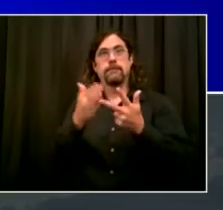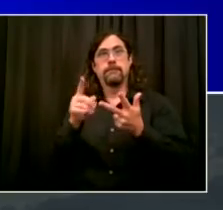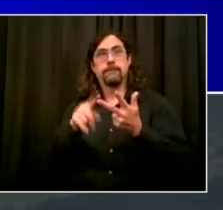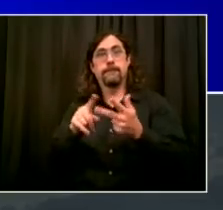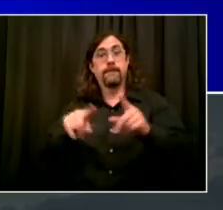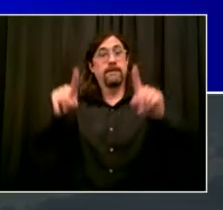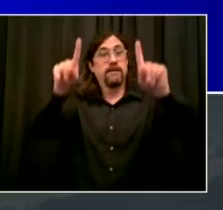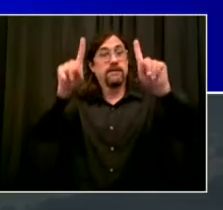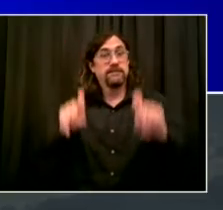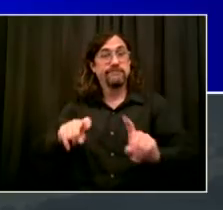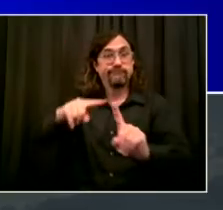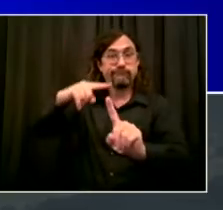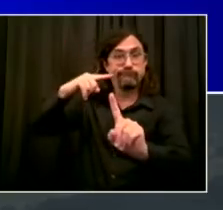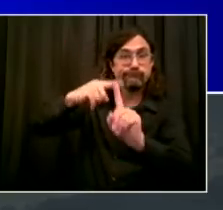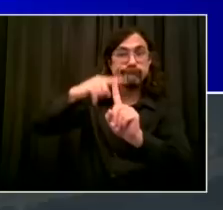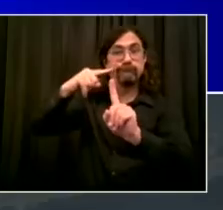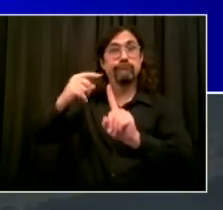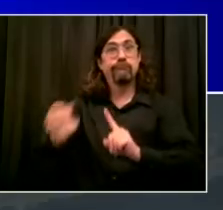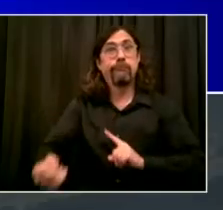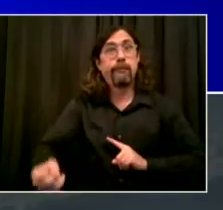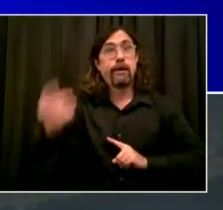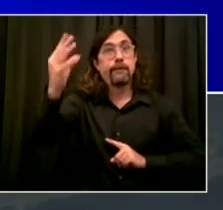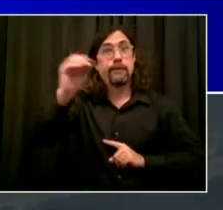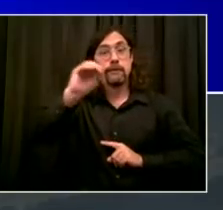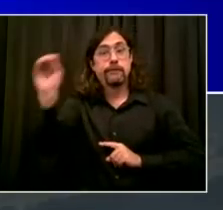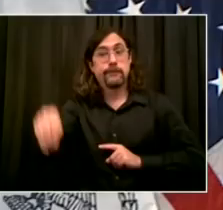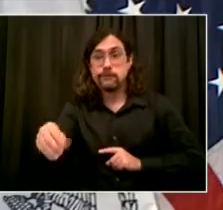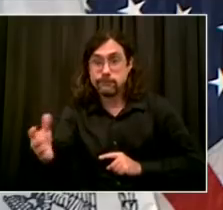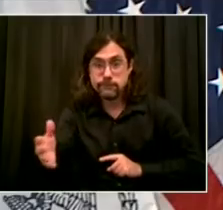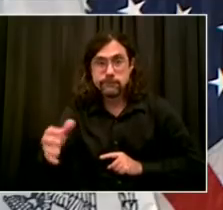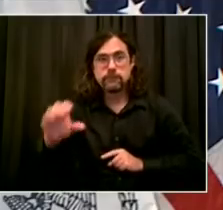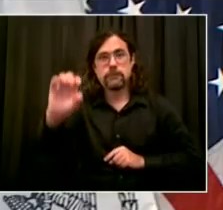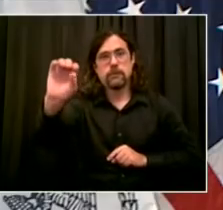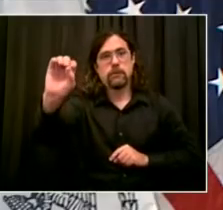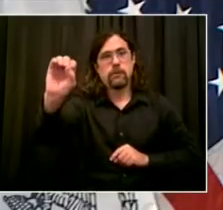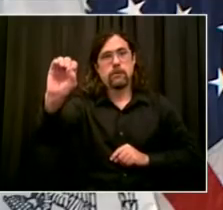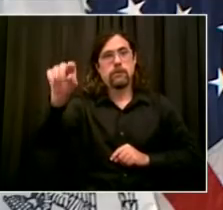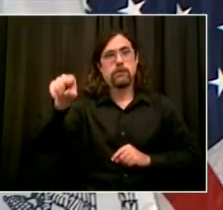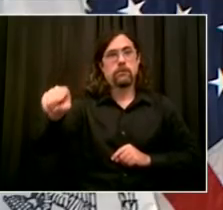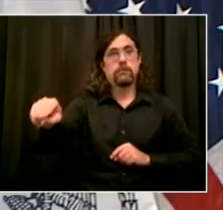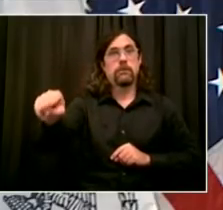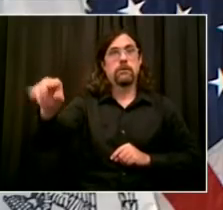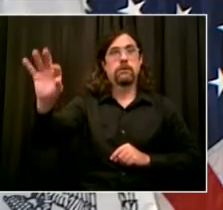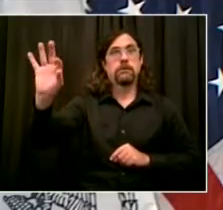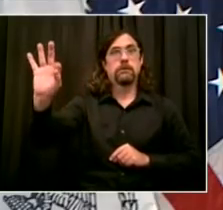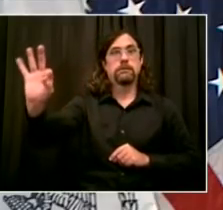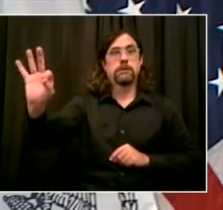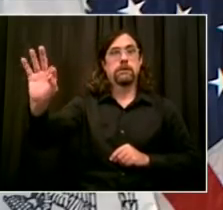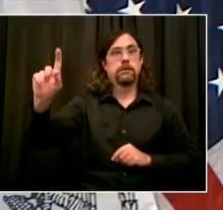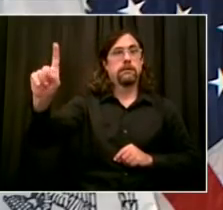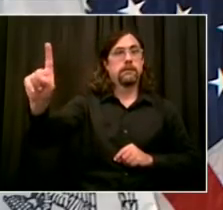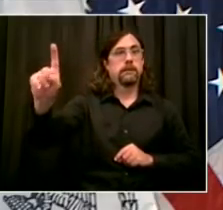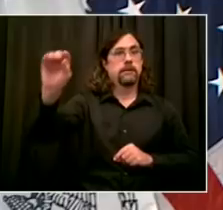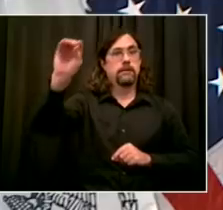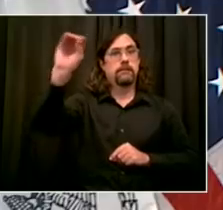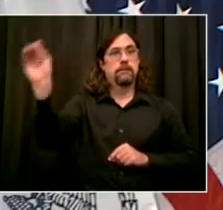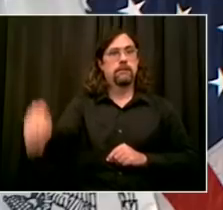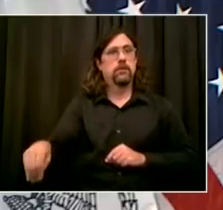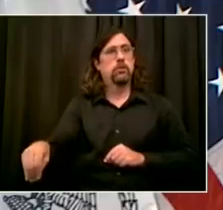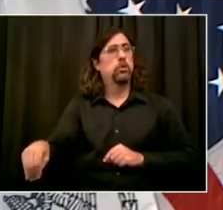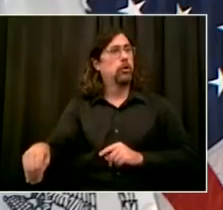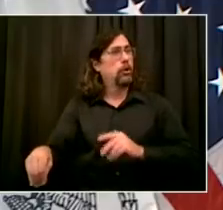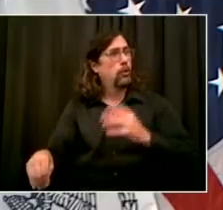.91%. A few words in Spanish. A estamos preparando